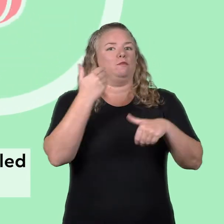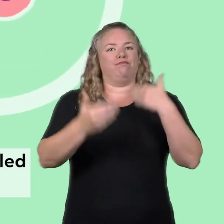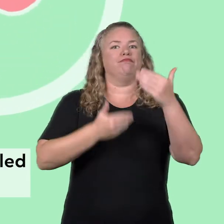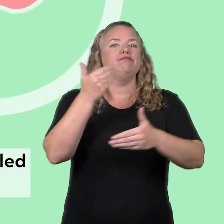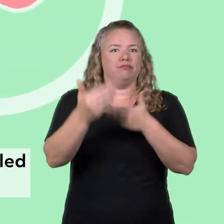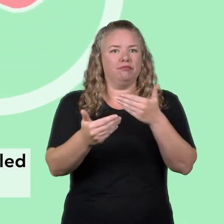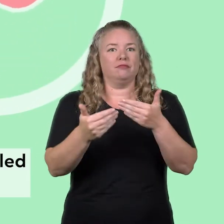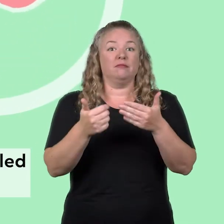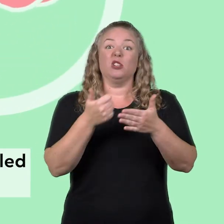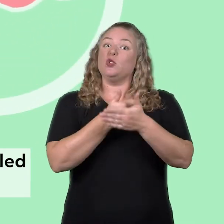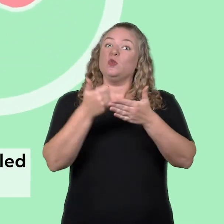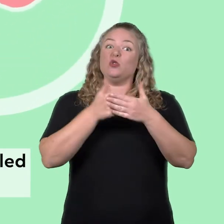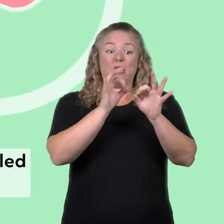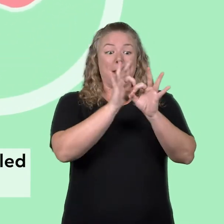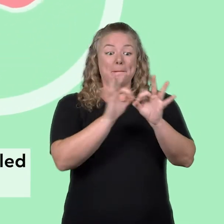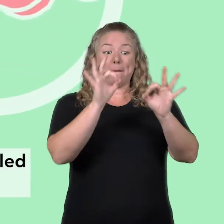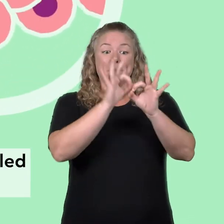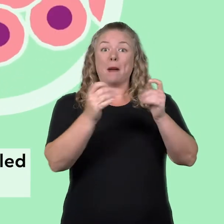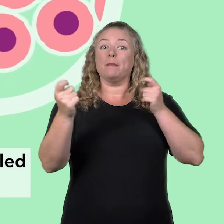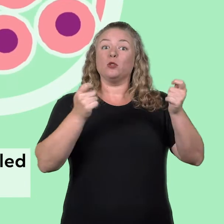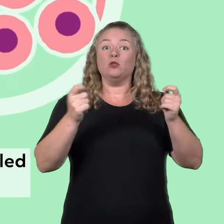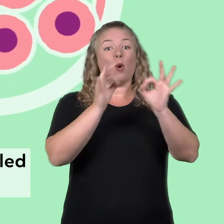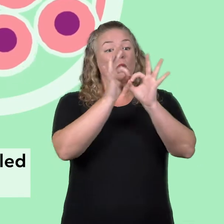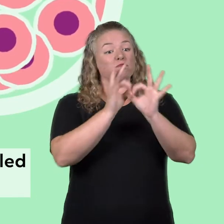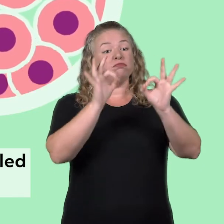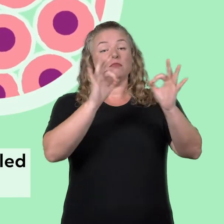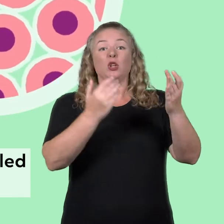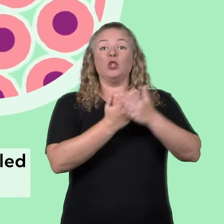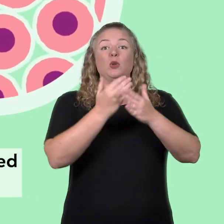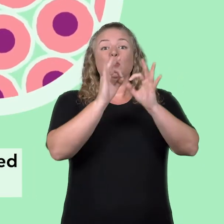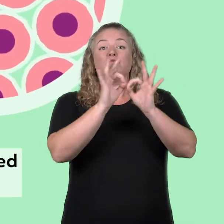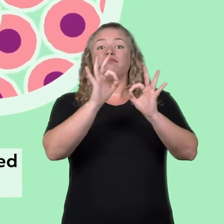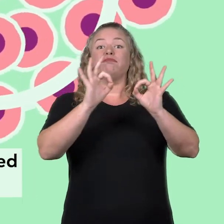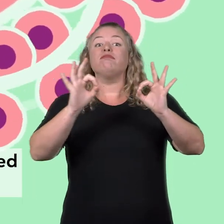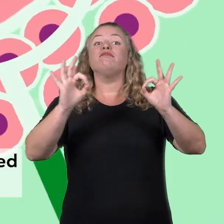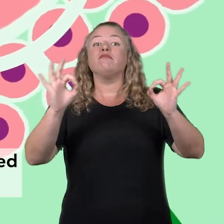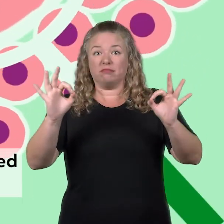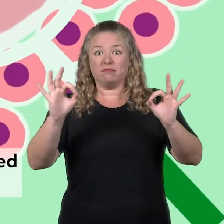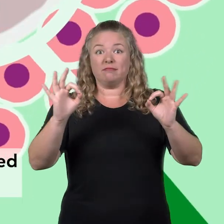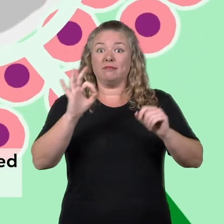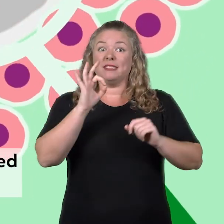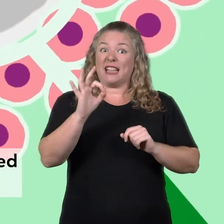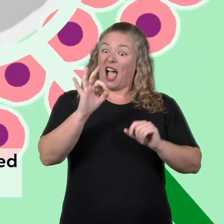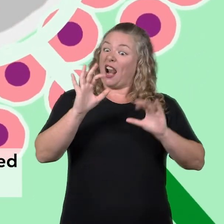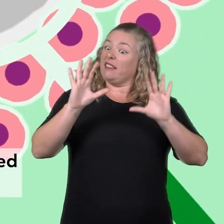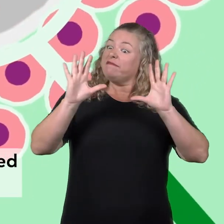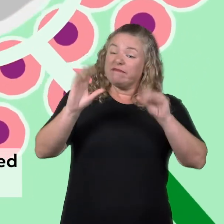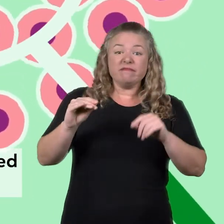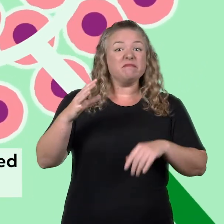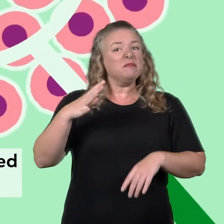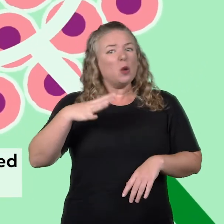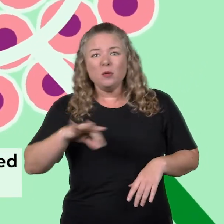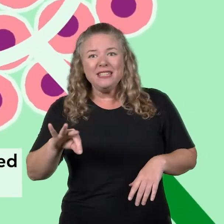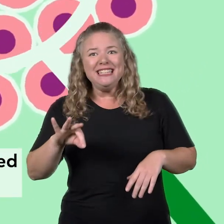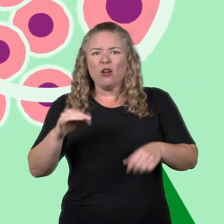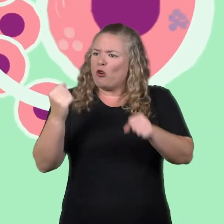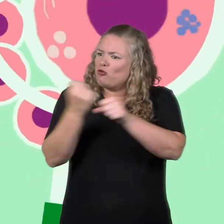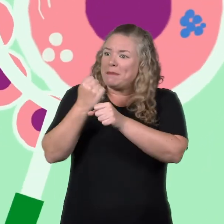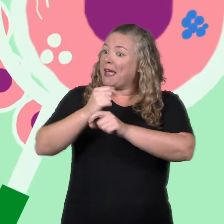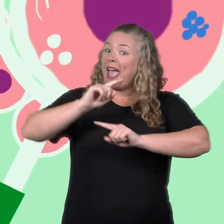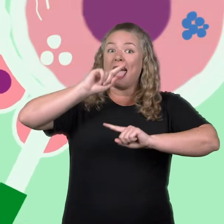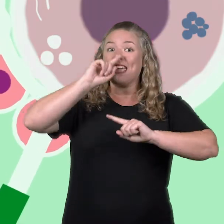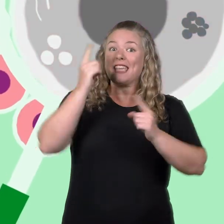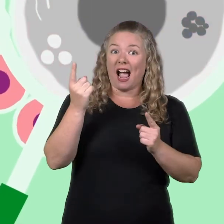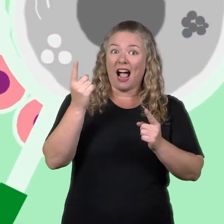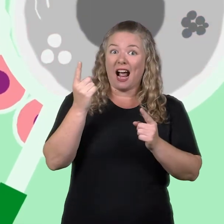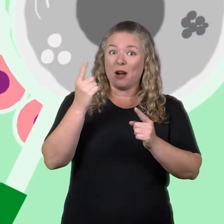cells divide in a controlled way to make new cells. When a cell is no longer needed or cannot be repaired, it